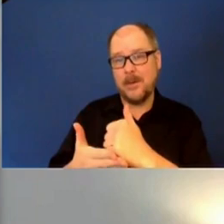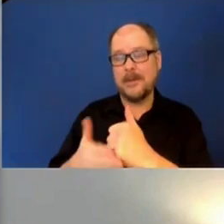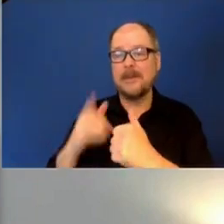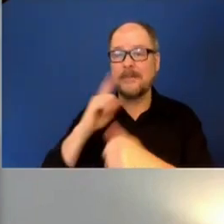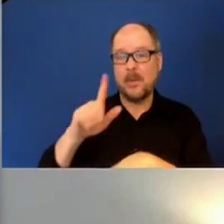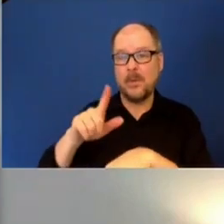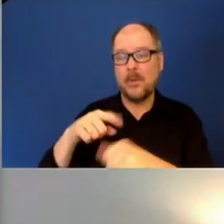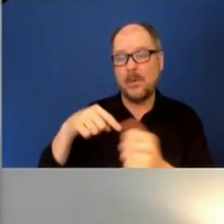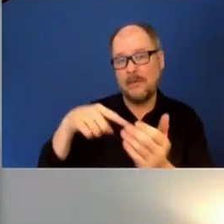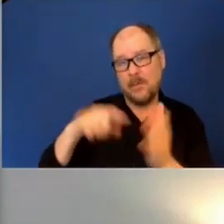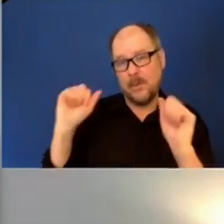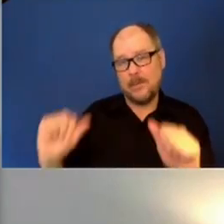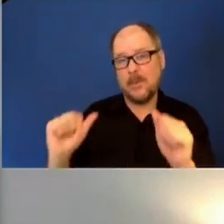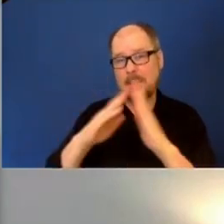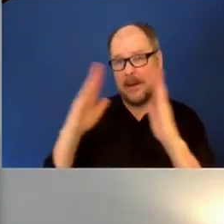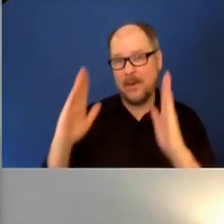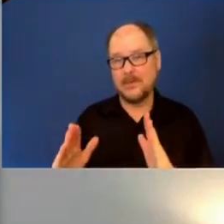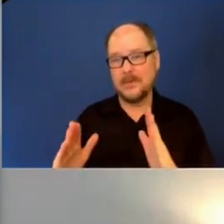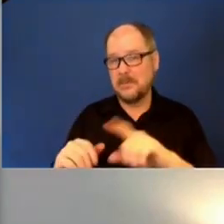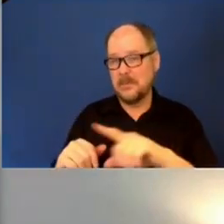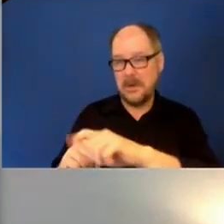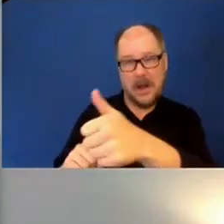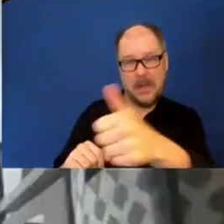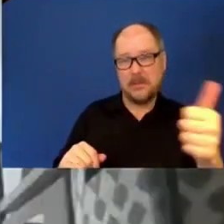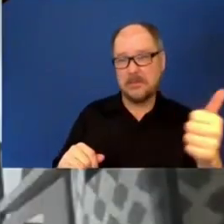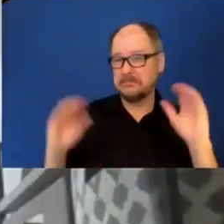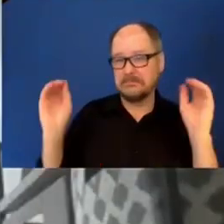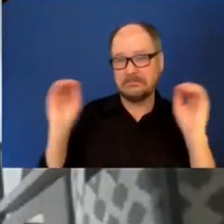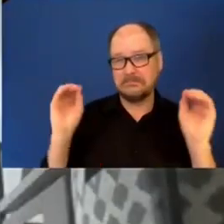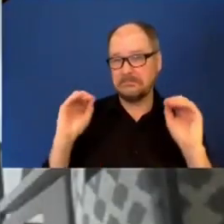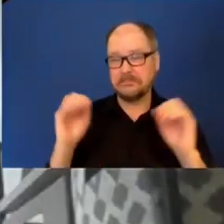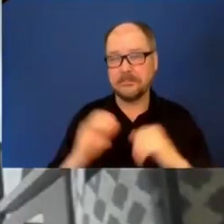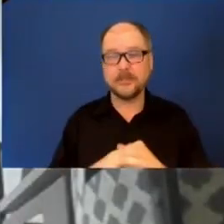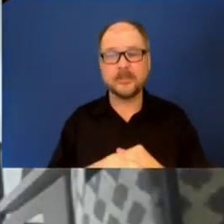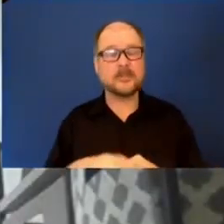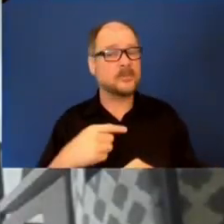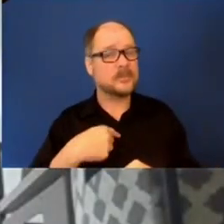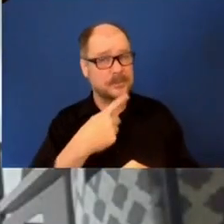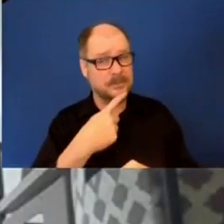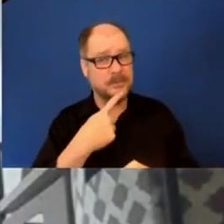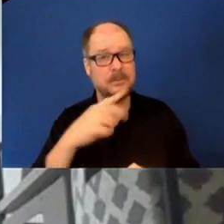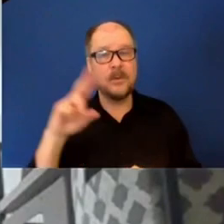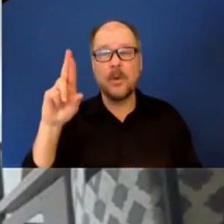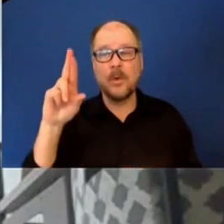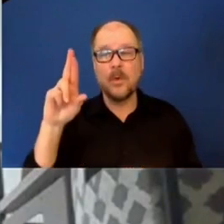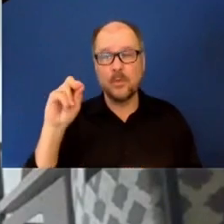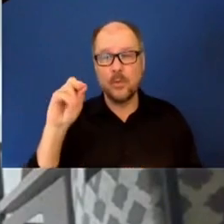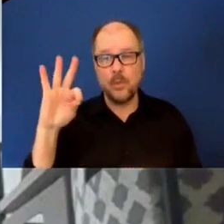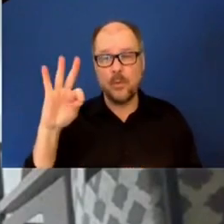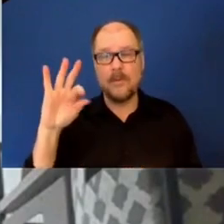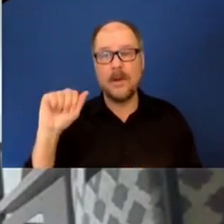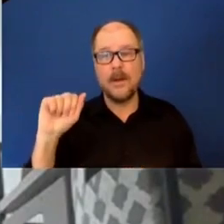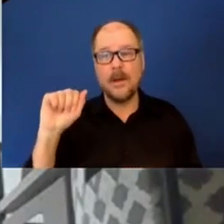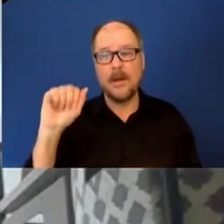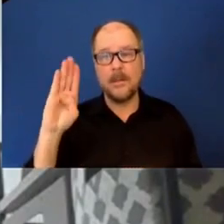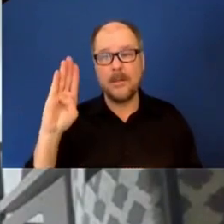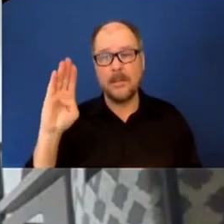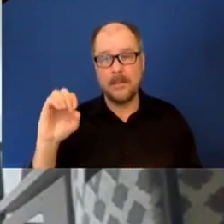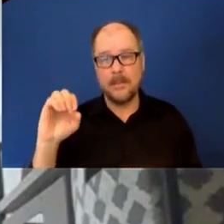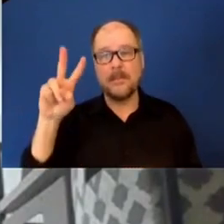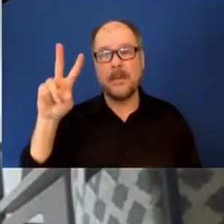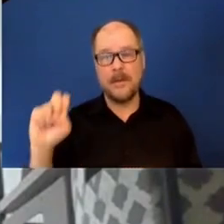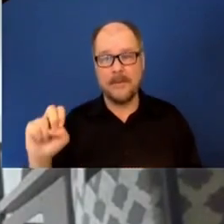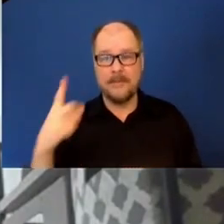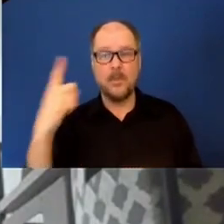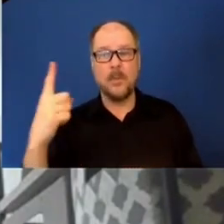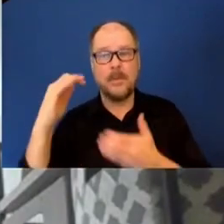any additional comments on that? I mean, I would say that the roof above is one of our permanent supportive housing partners and